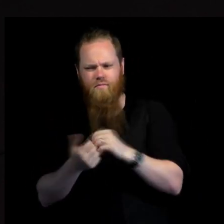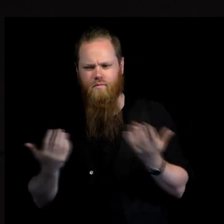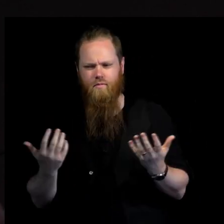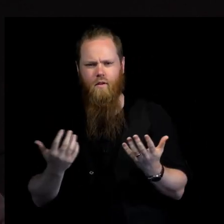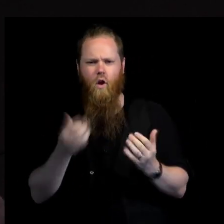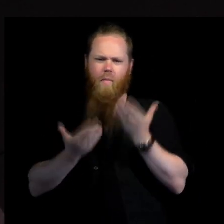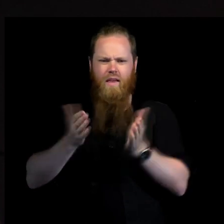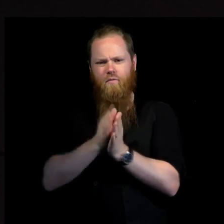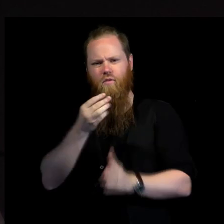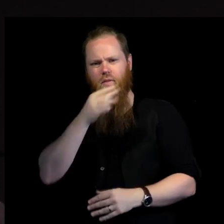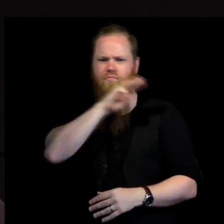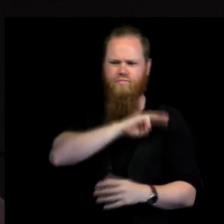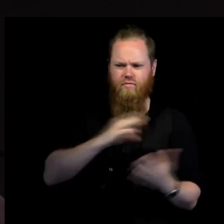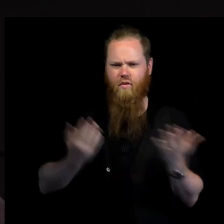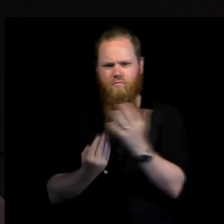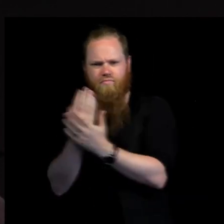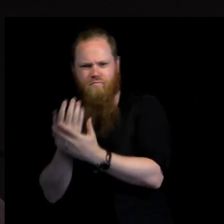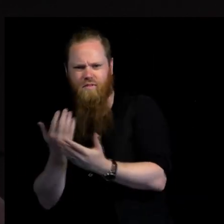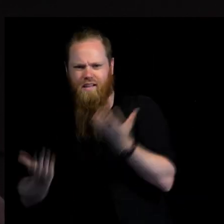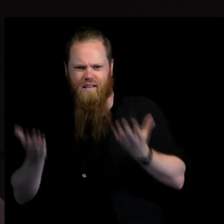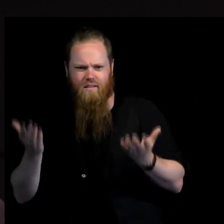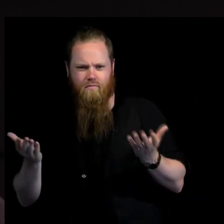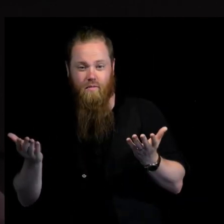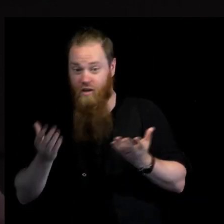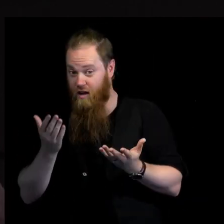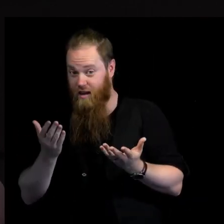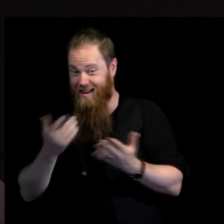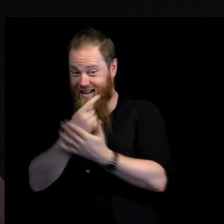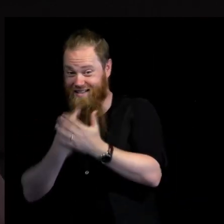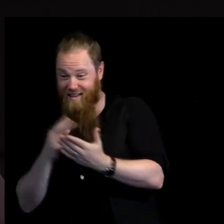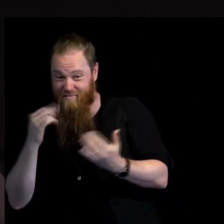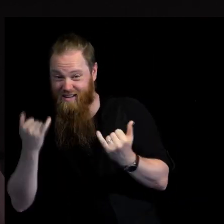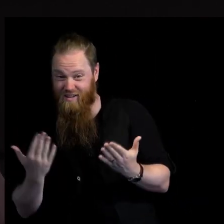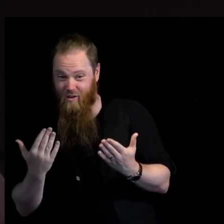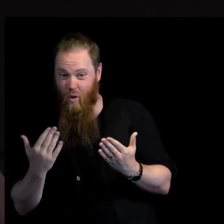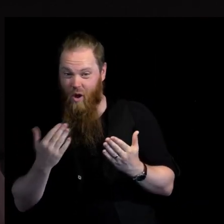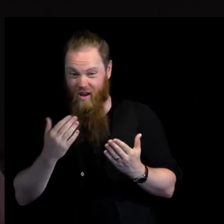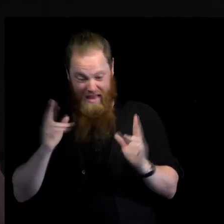around it? And are things worse now, still, even though they are in place?